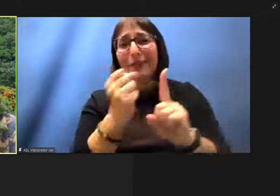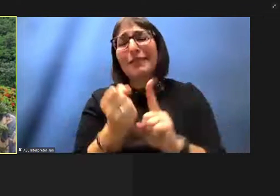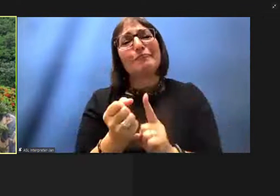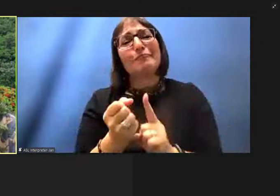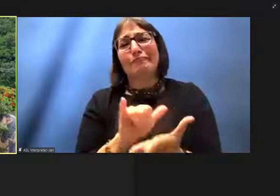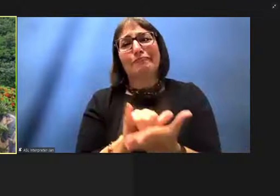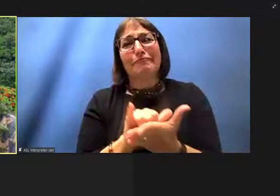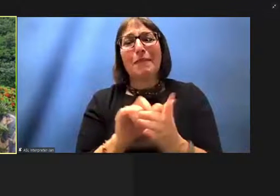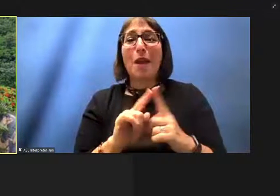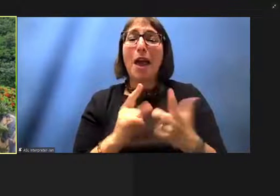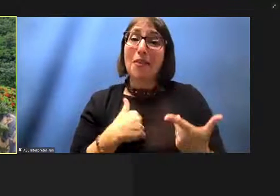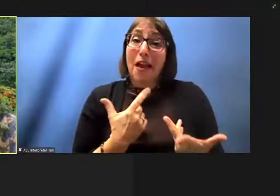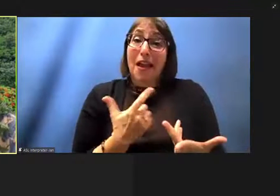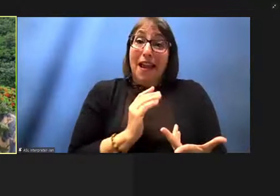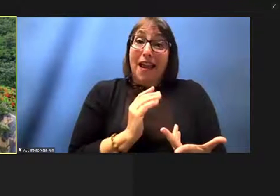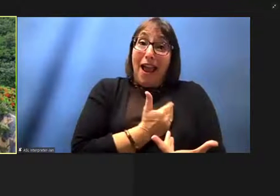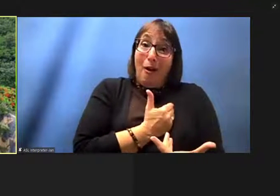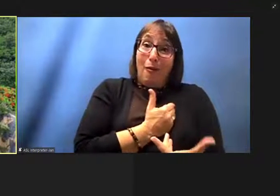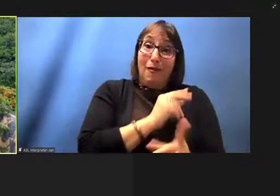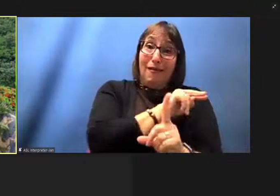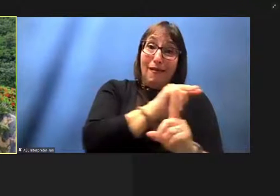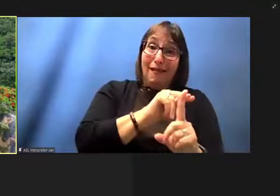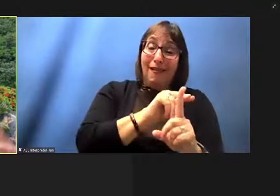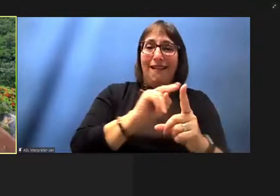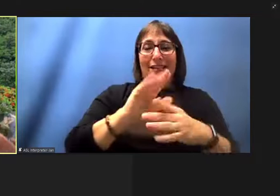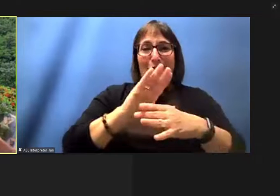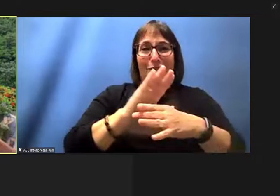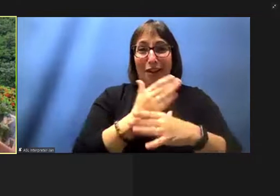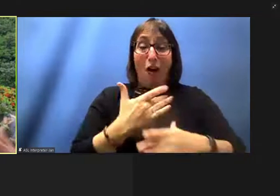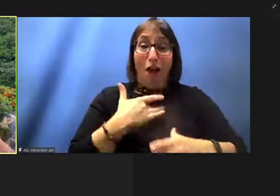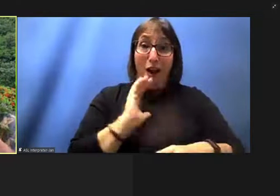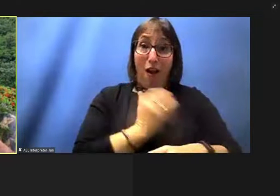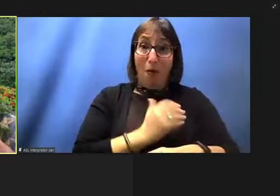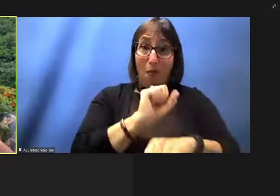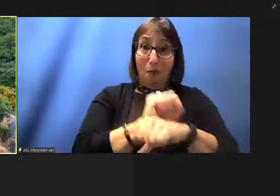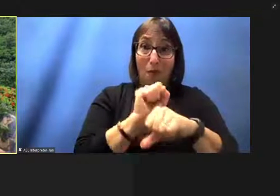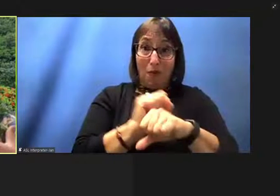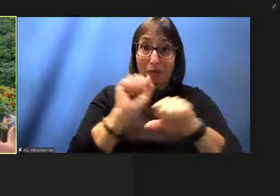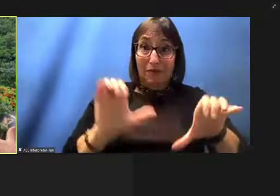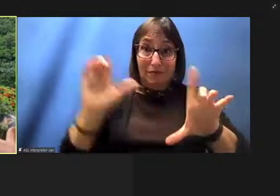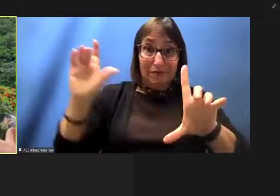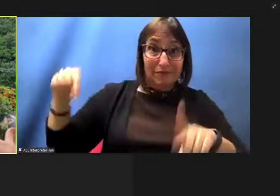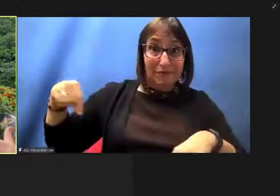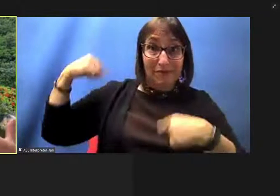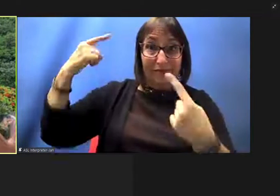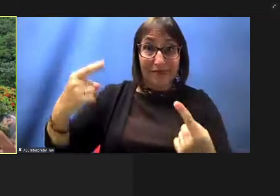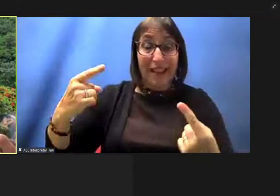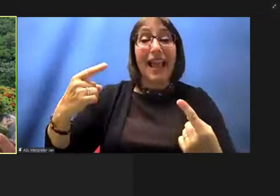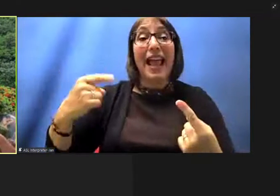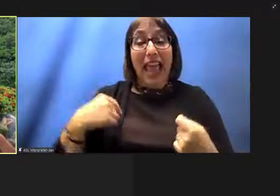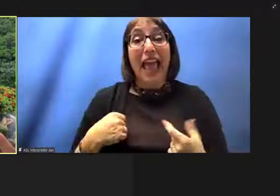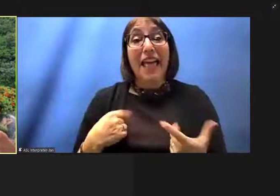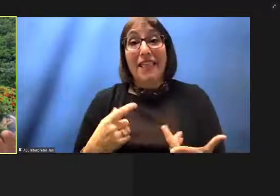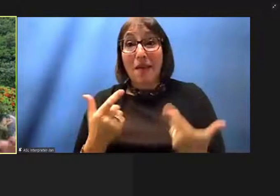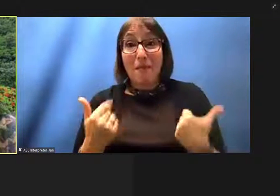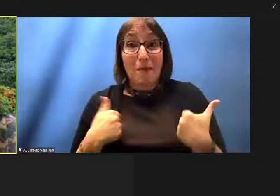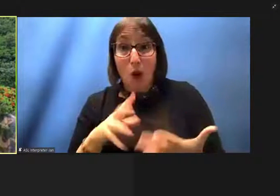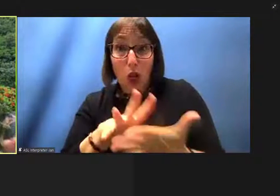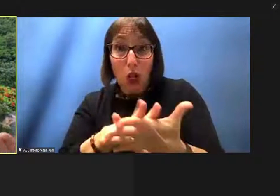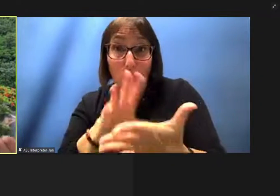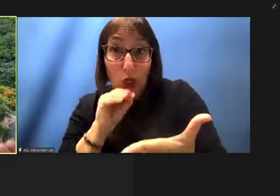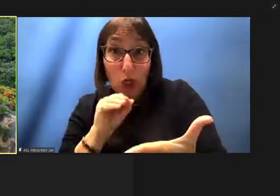share hopefully uh things that maybe we can learn from and you can learn from